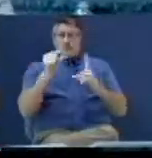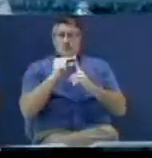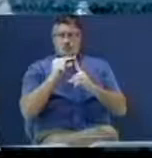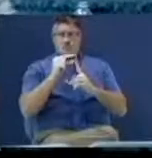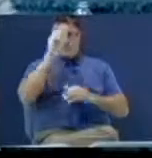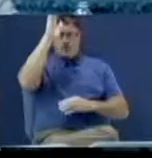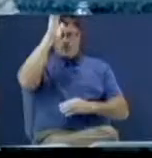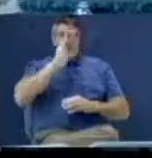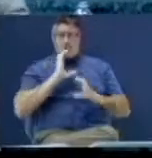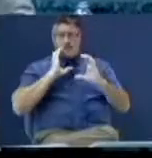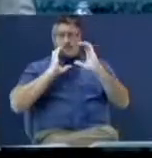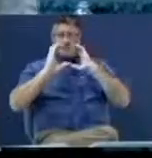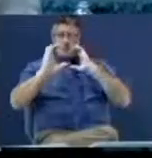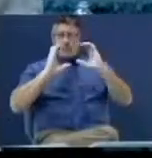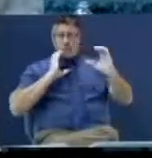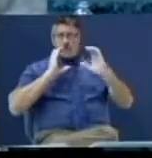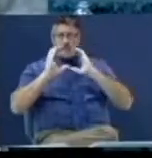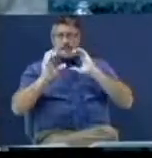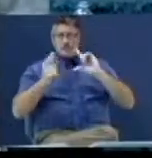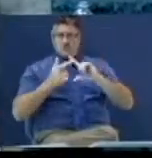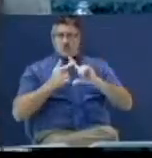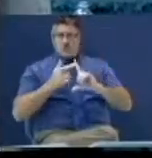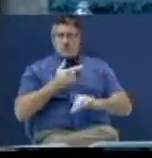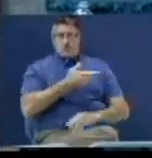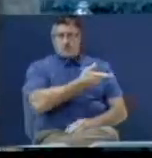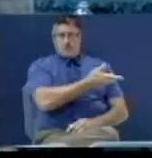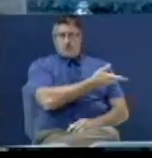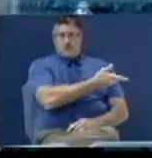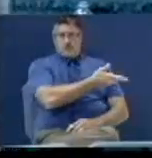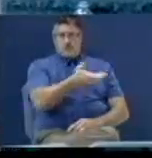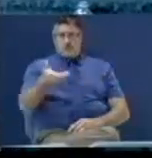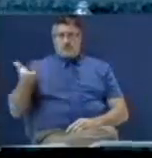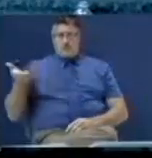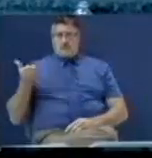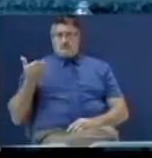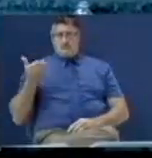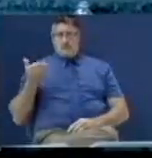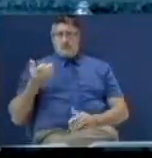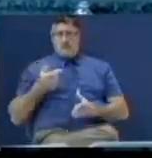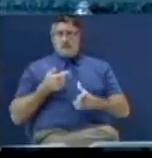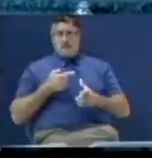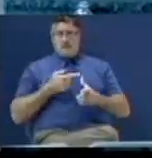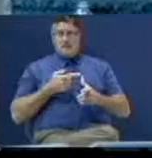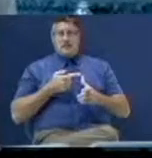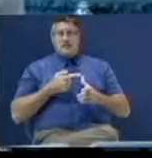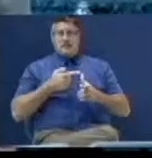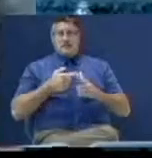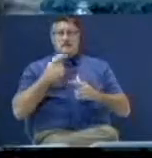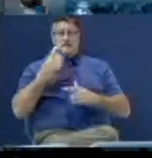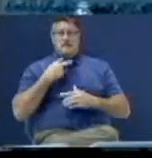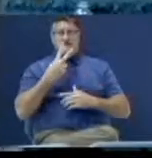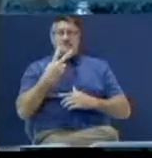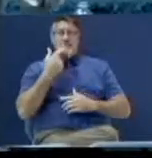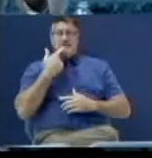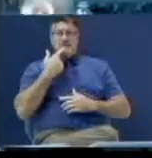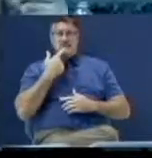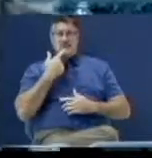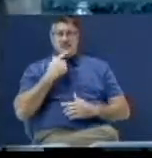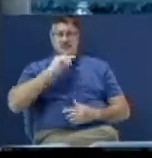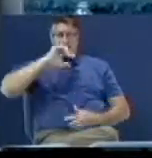God's communication to you. Amen. And then that voice said this. John,